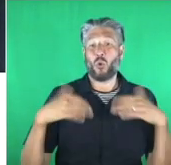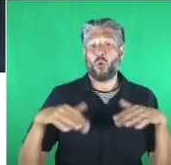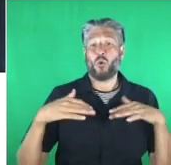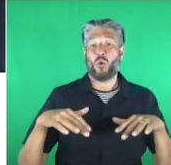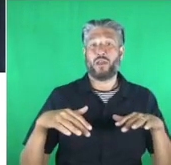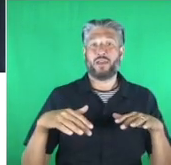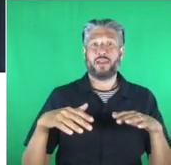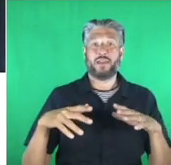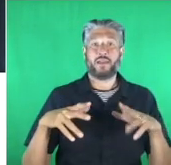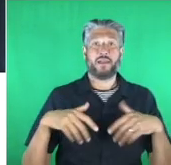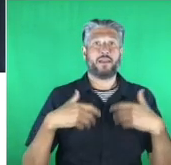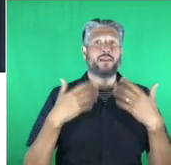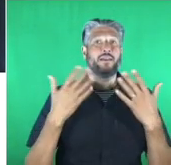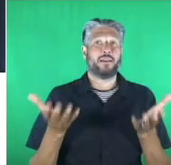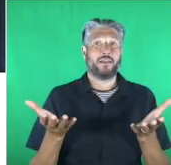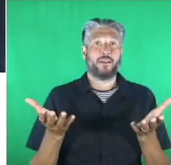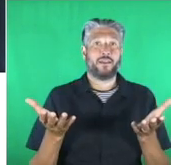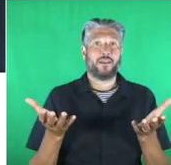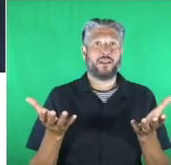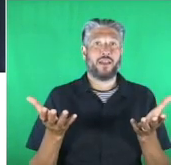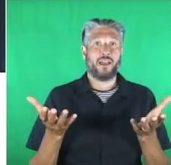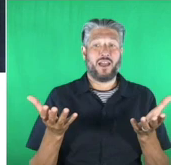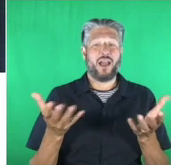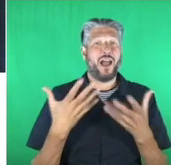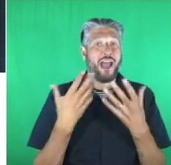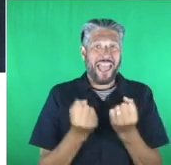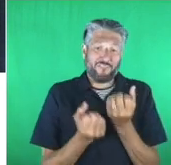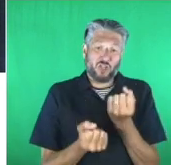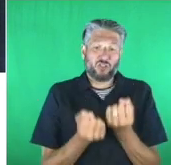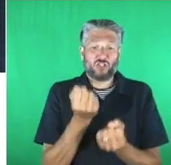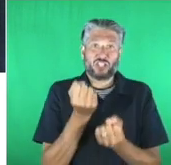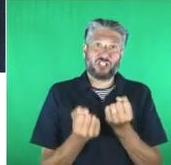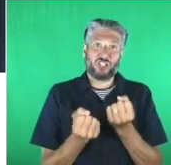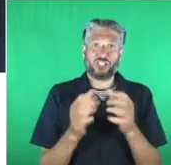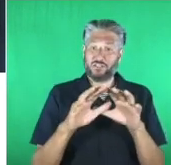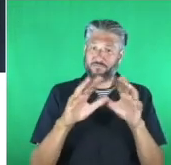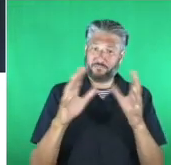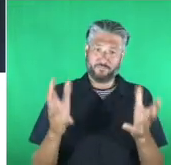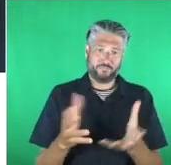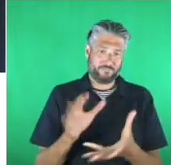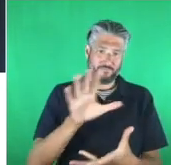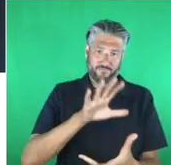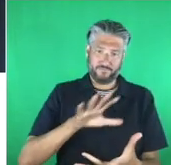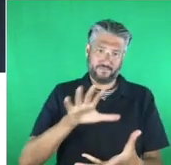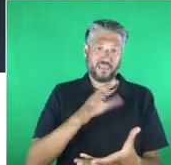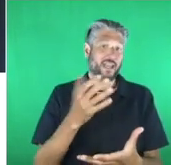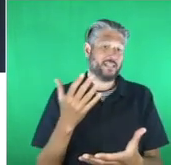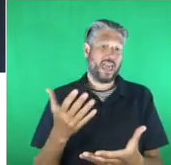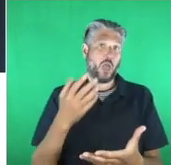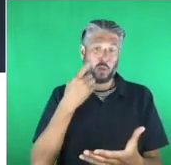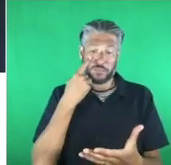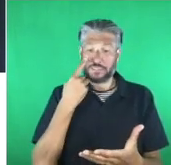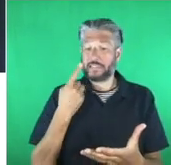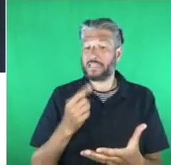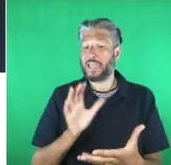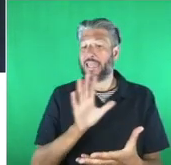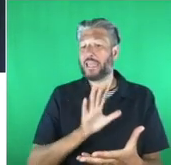With the assistance of my judges, Crystal Orb, I'm now going to see who the worthy winner is.